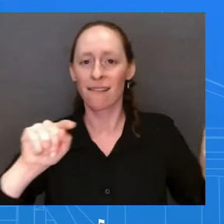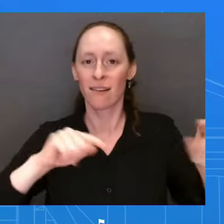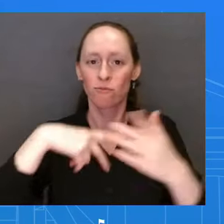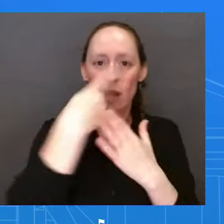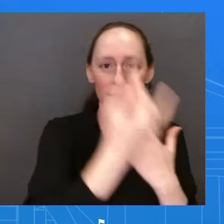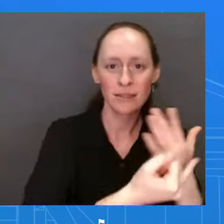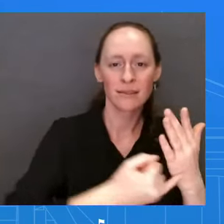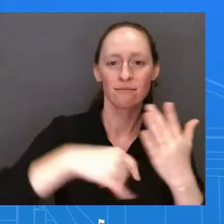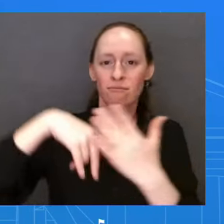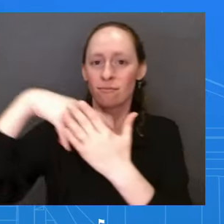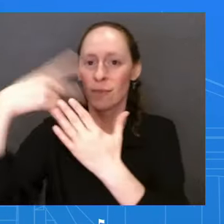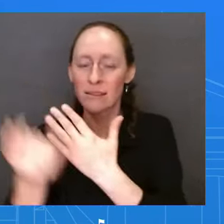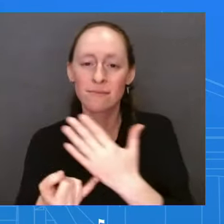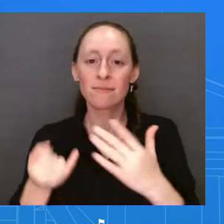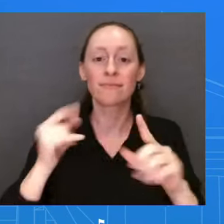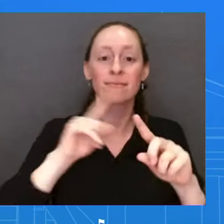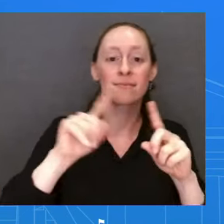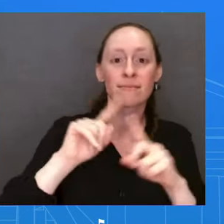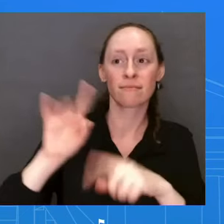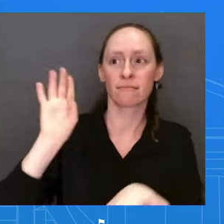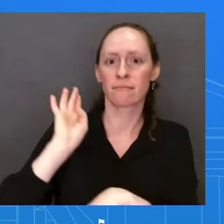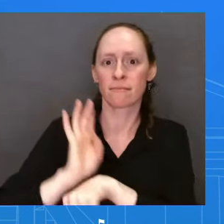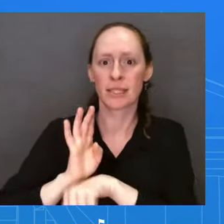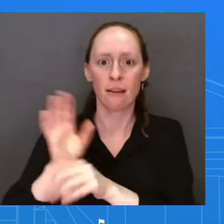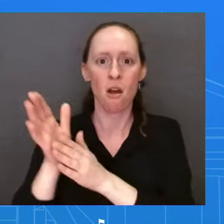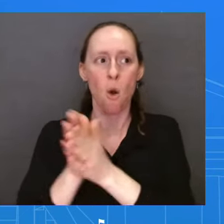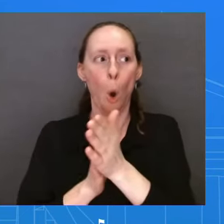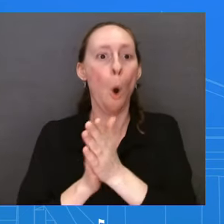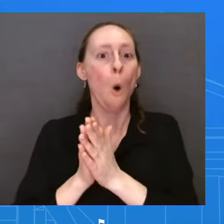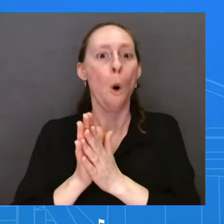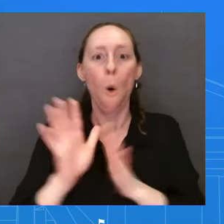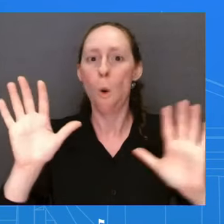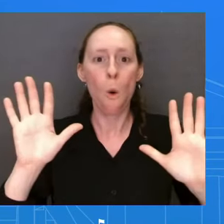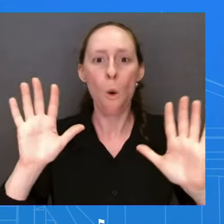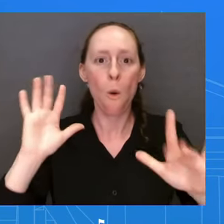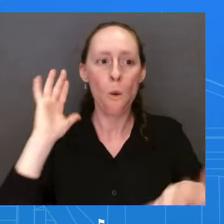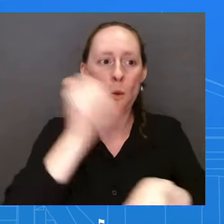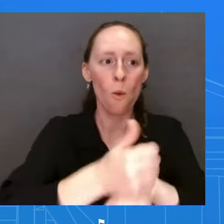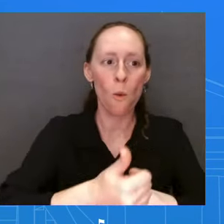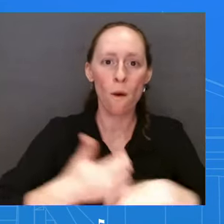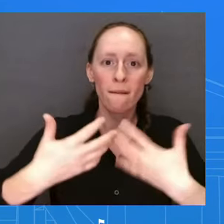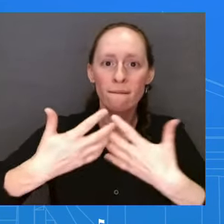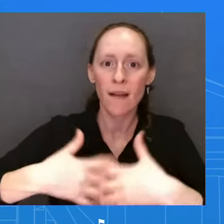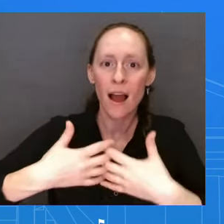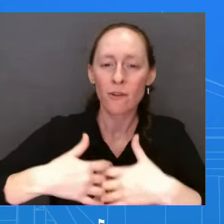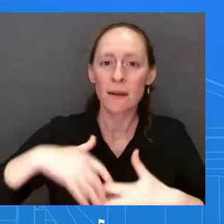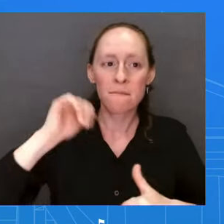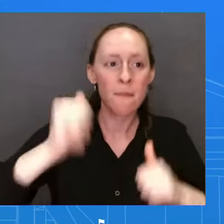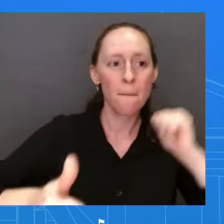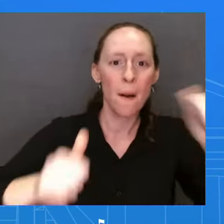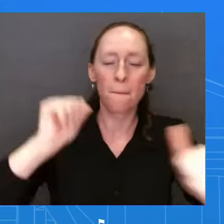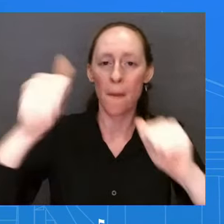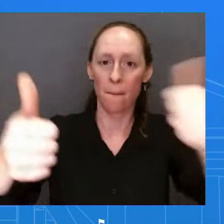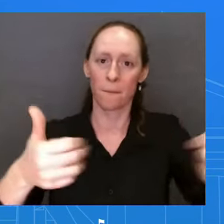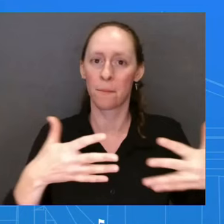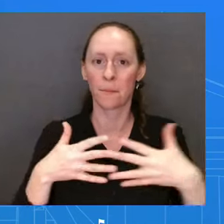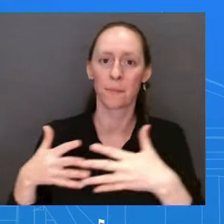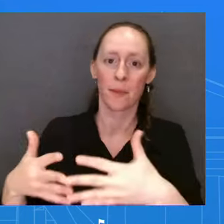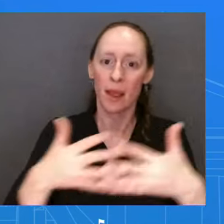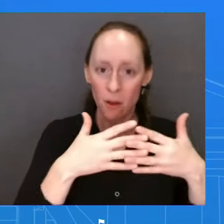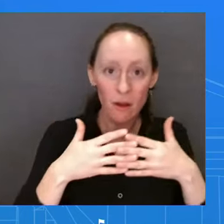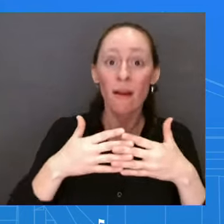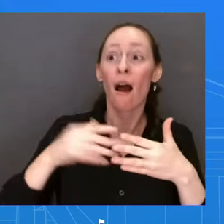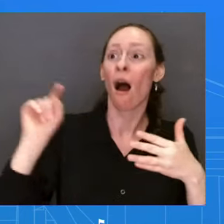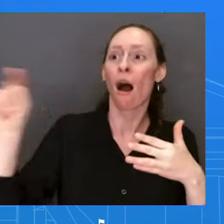coming back to the United States and reshoring of hundreds of thousands of manufacturing jobs in cities that had been hollowed out for generations.